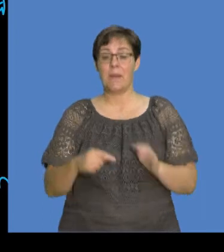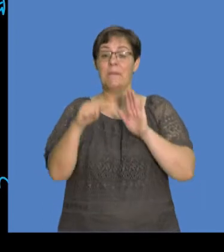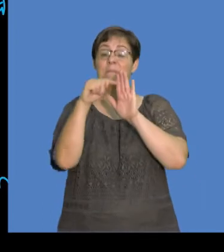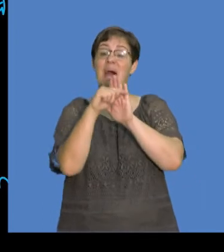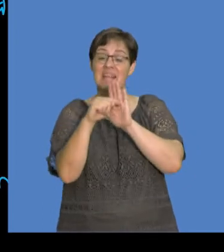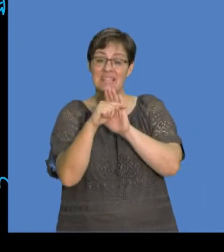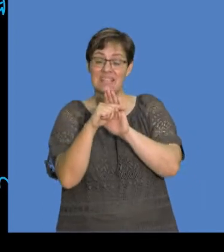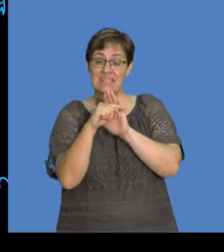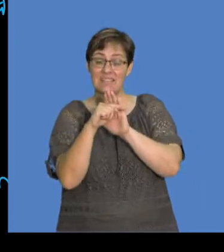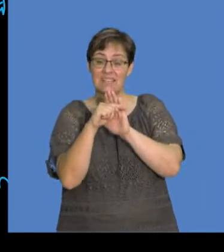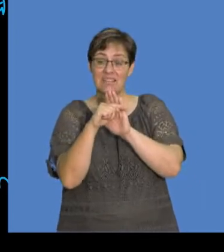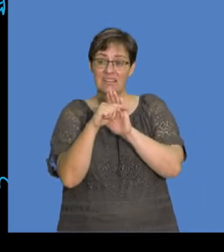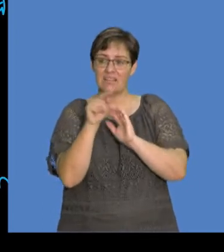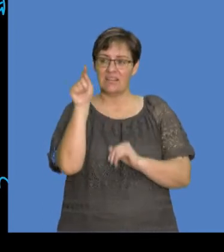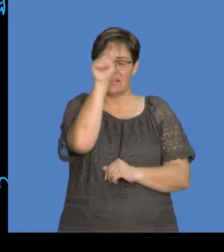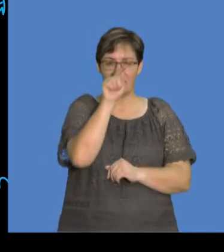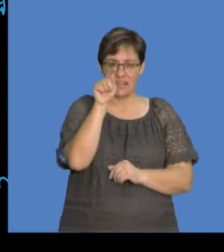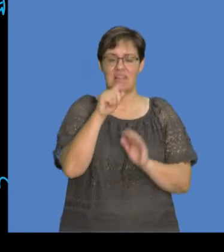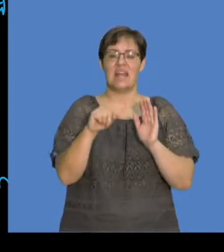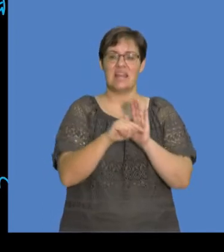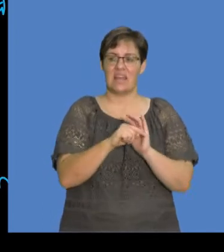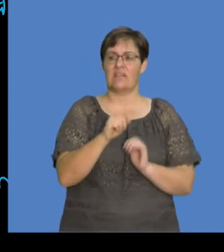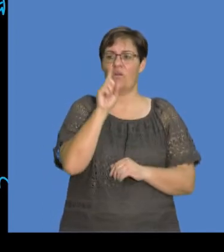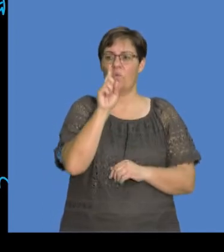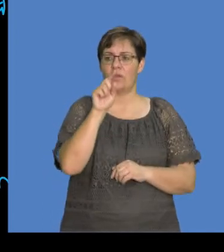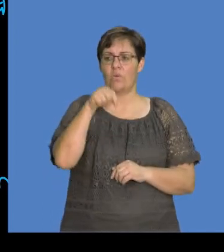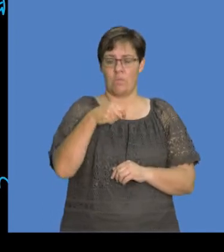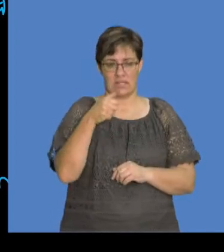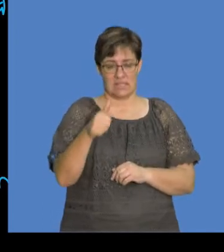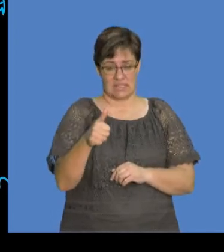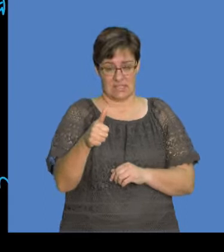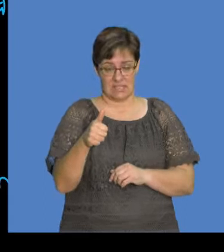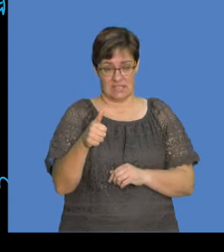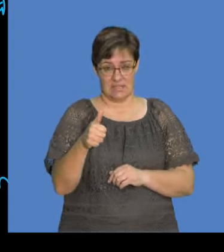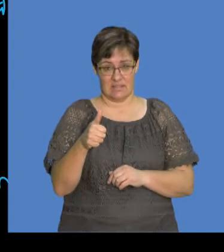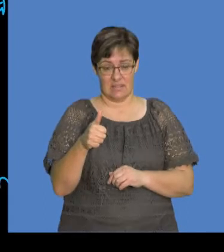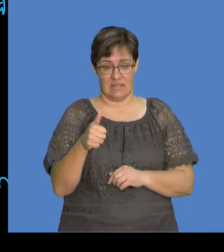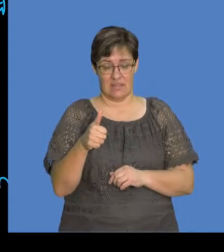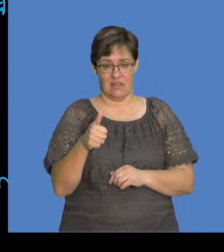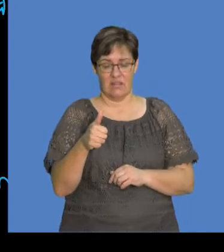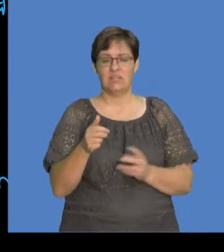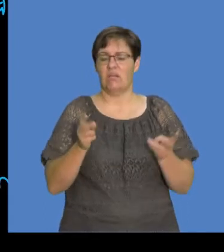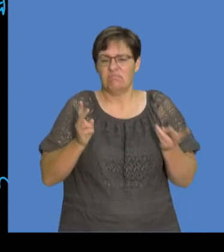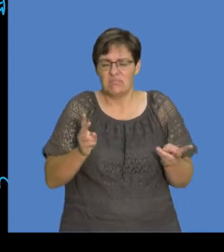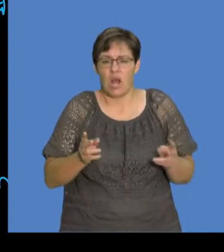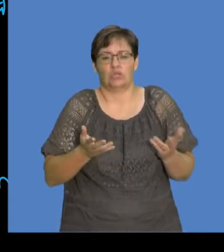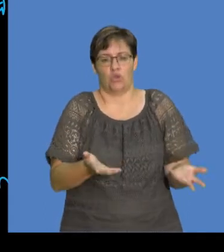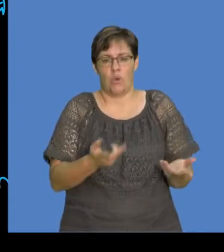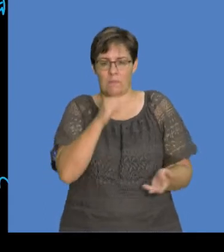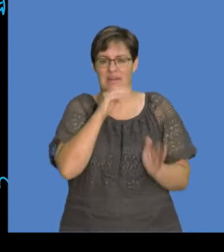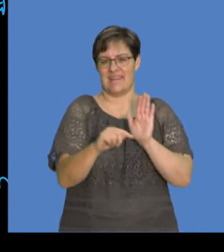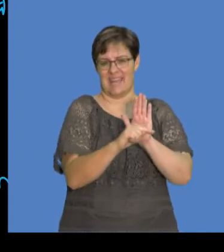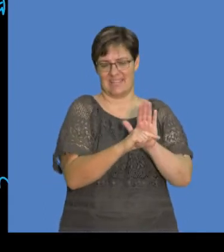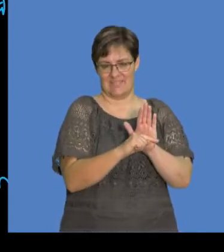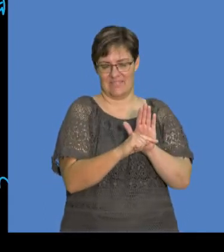is about the first minus, this one which goes with negative 1,6. It's actually the nature of the charge,